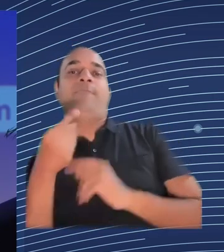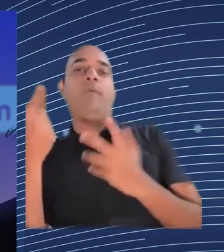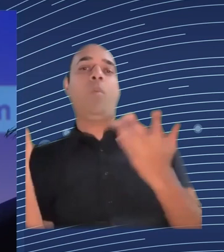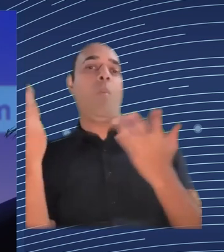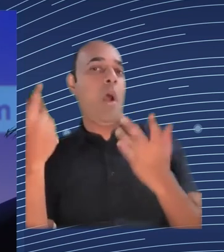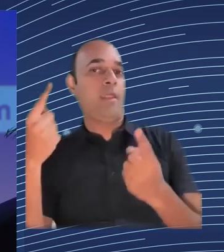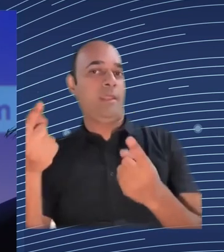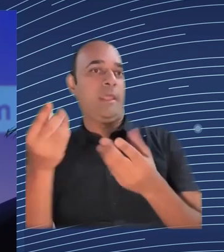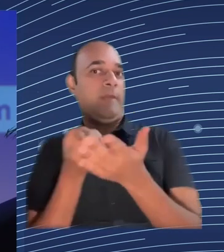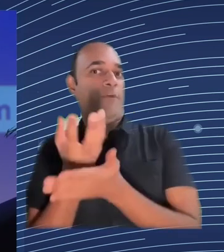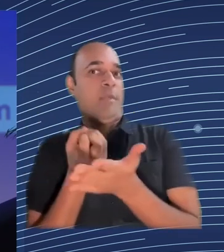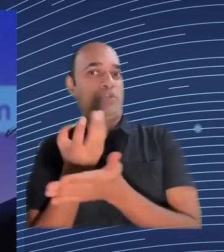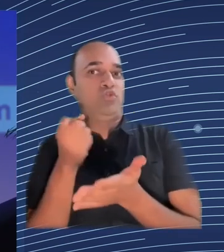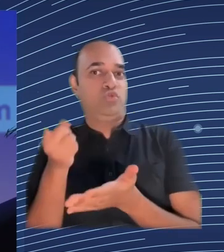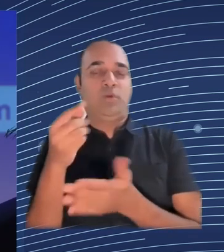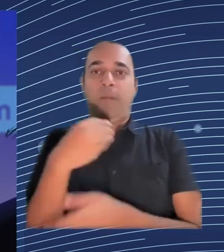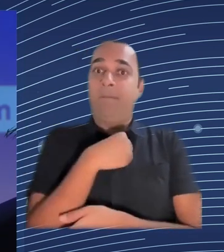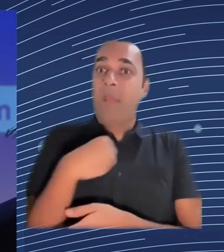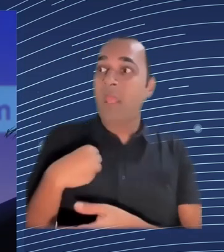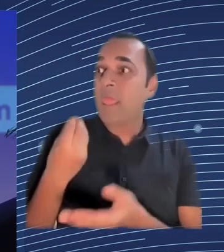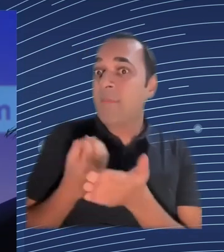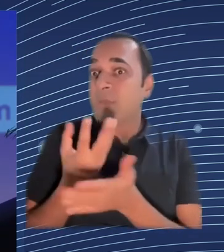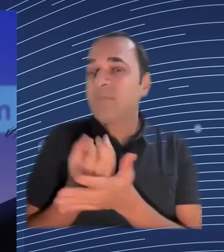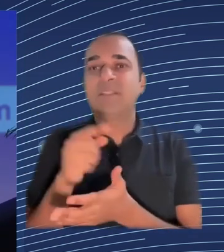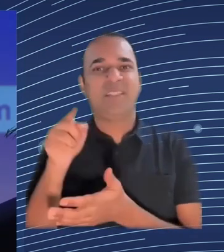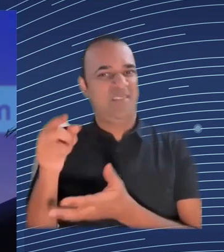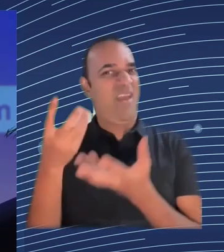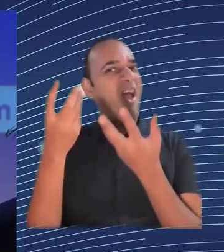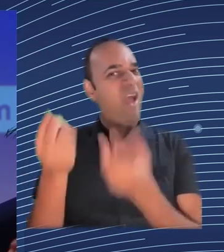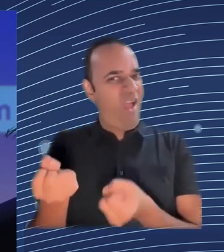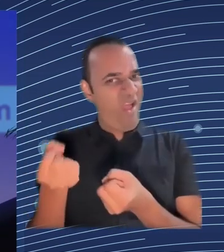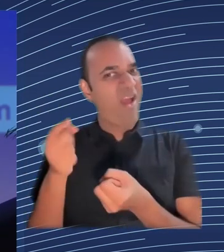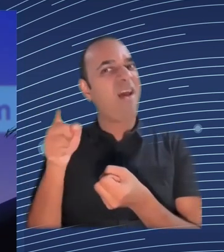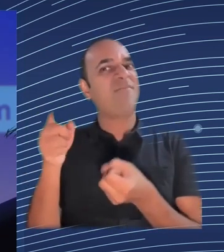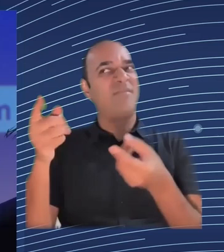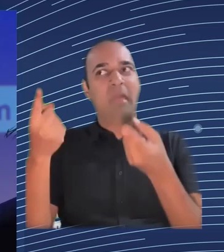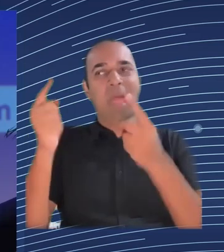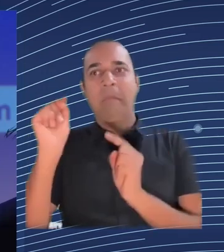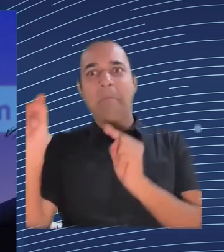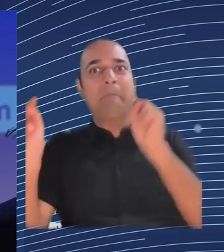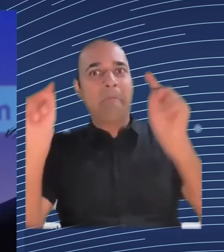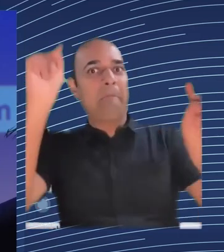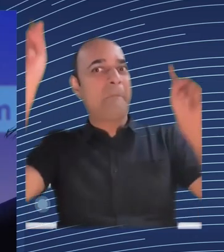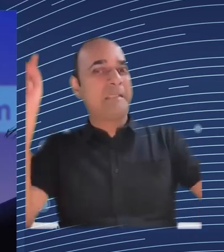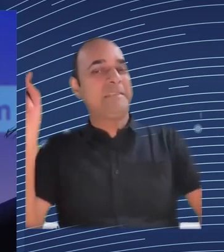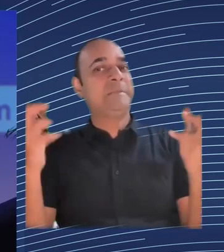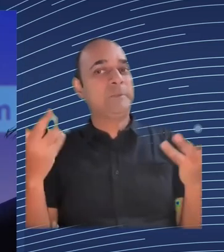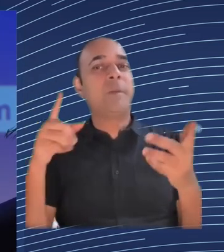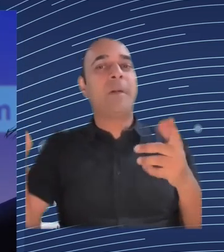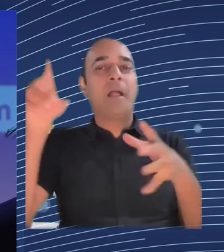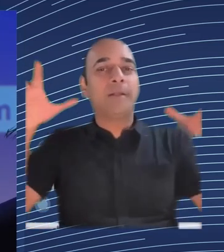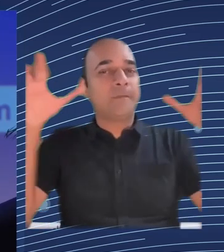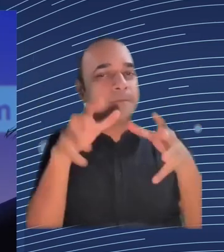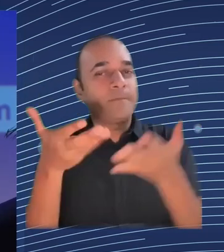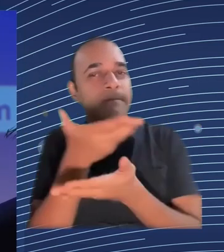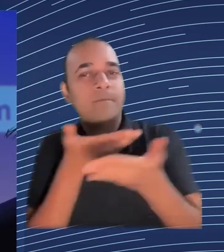there are usually leaks of information to the main employer so we need to